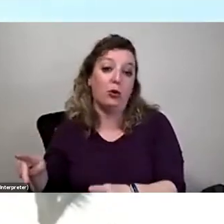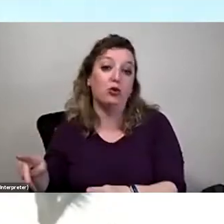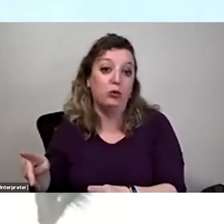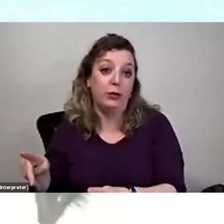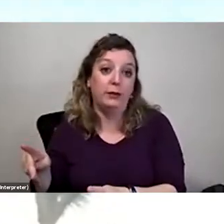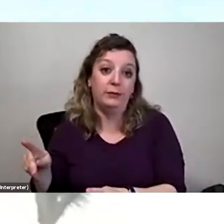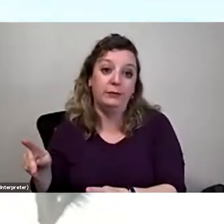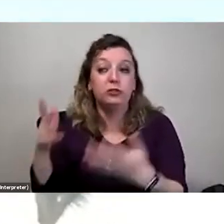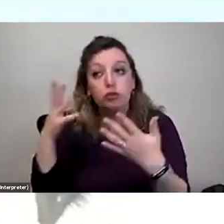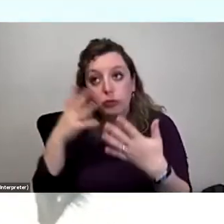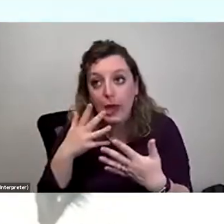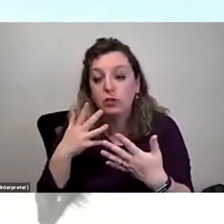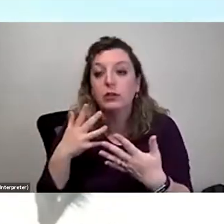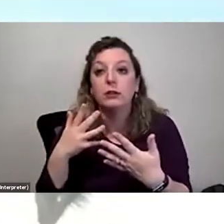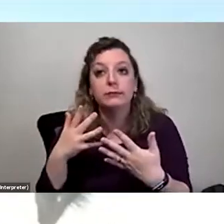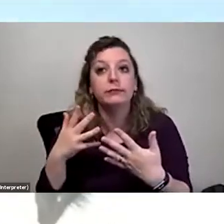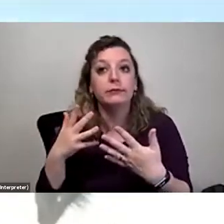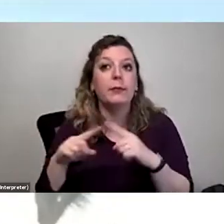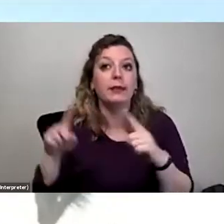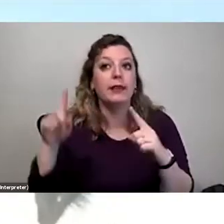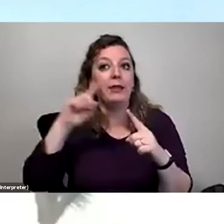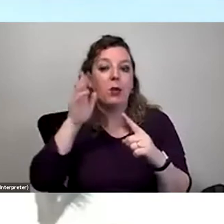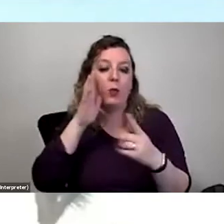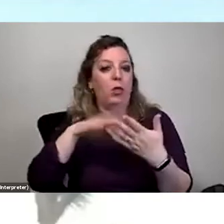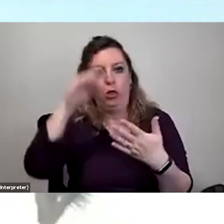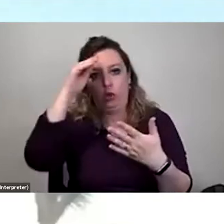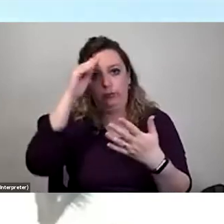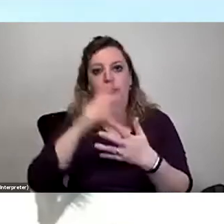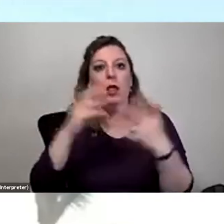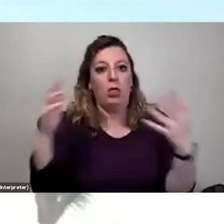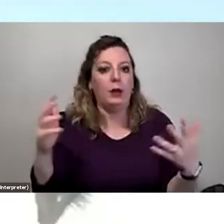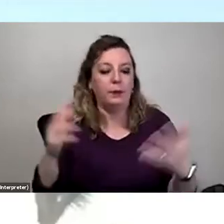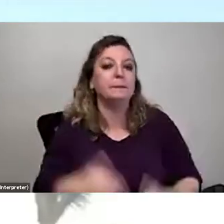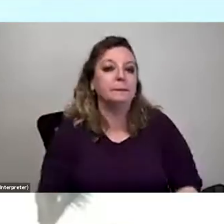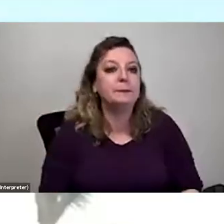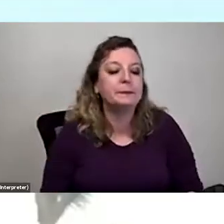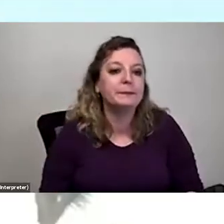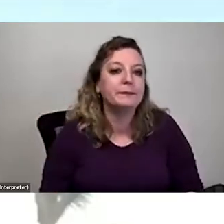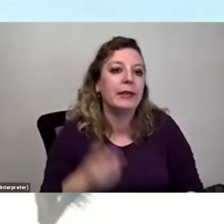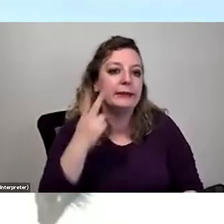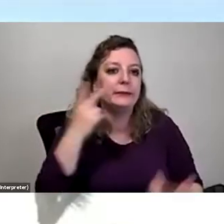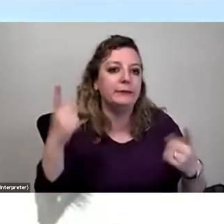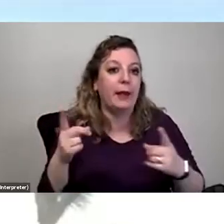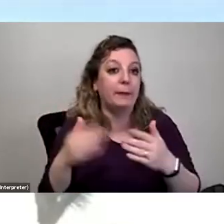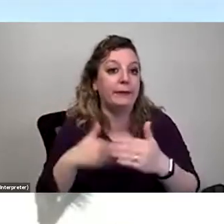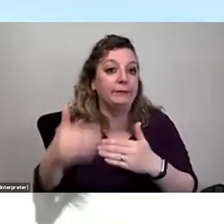tragic. It was a huge fire. But I think we're going to learn a lot seeing what happens next.